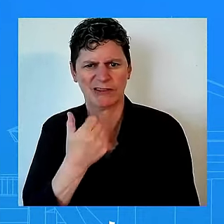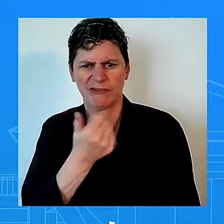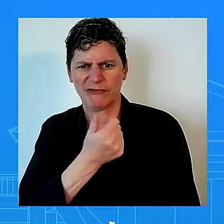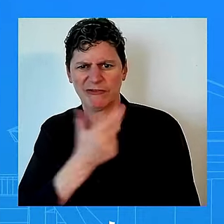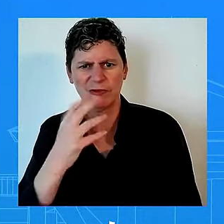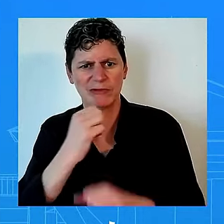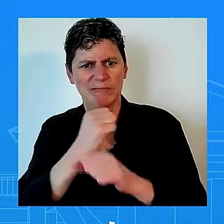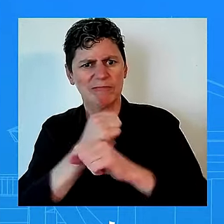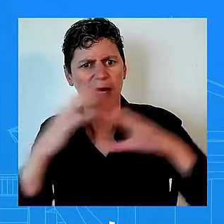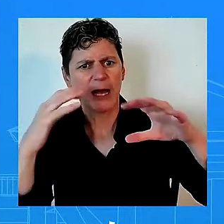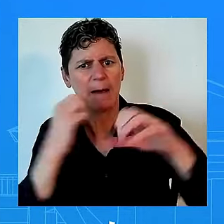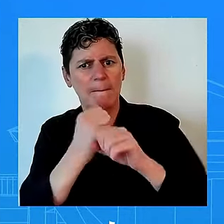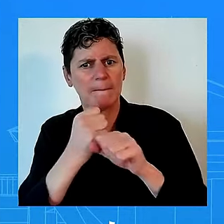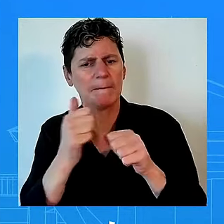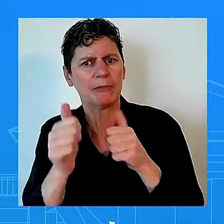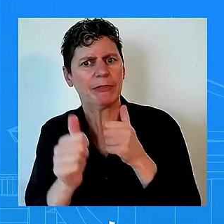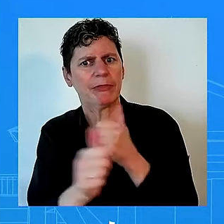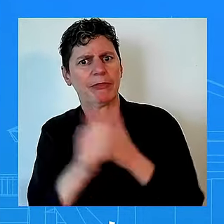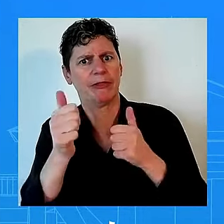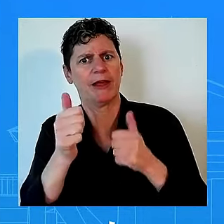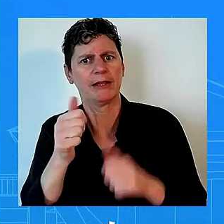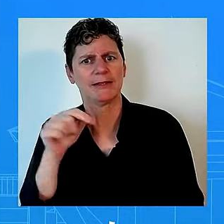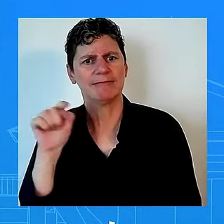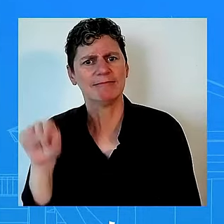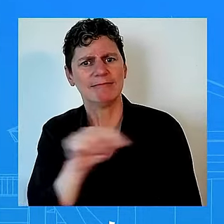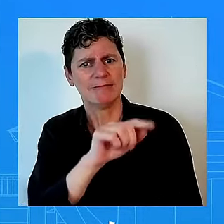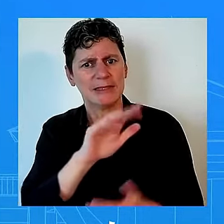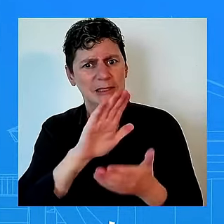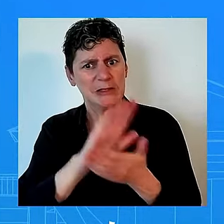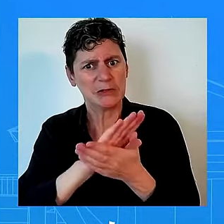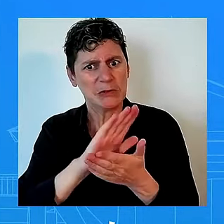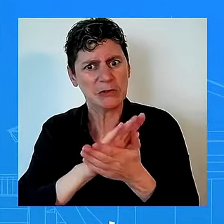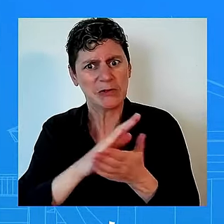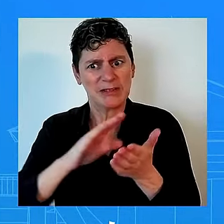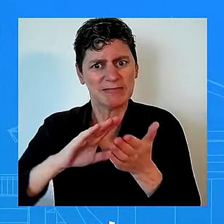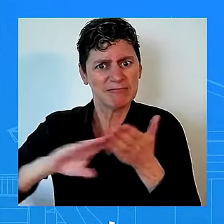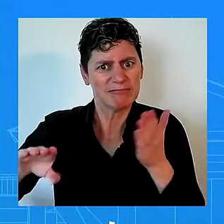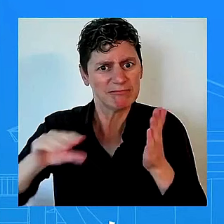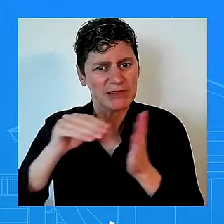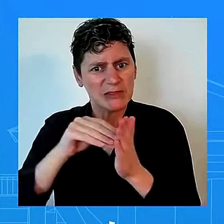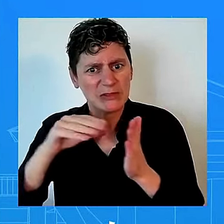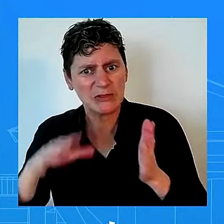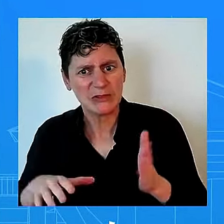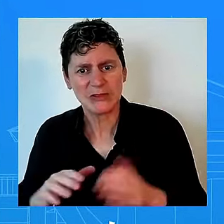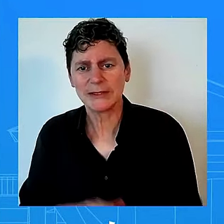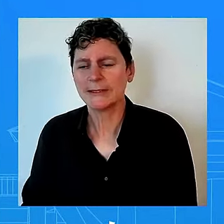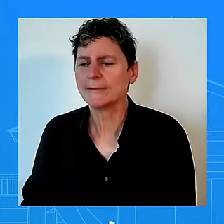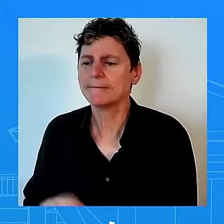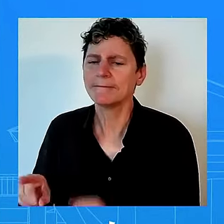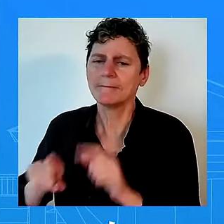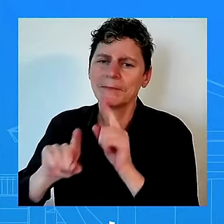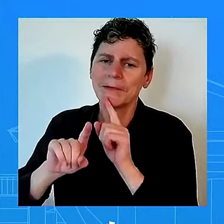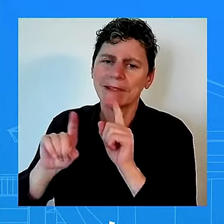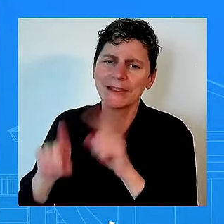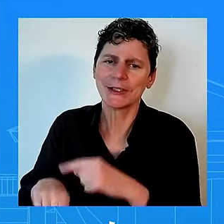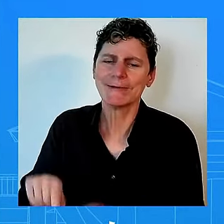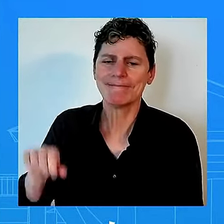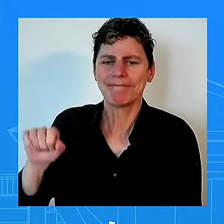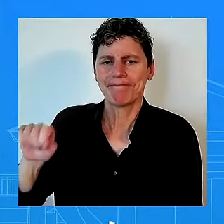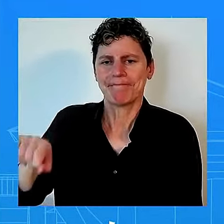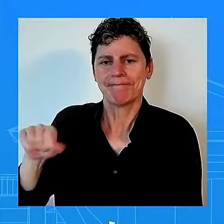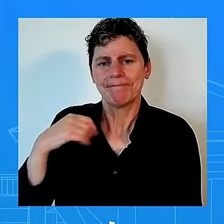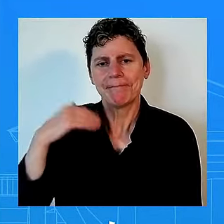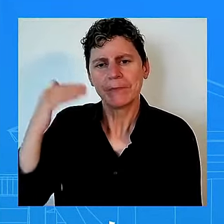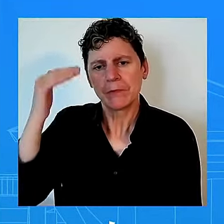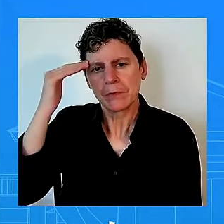as it relates to that certainly we are aware of the evacuations local police are investigating what is happening on the